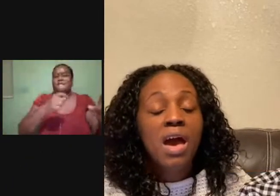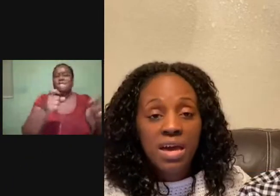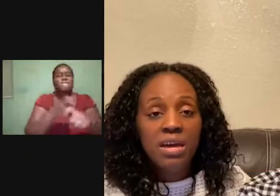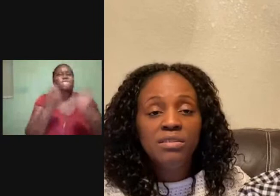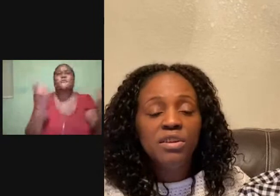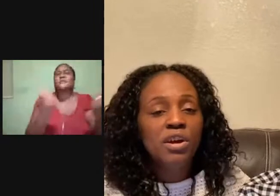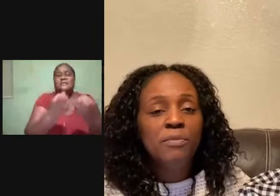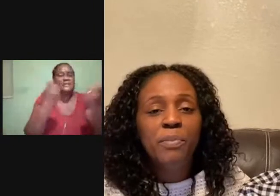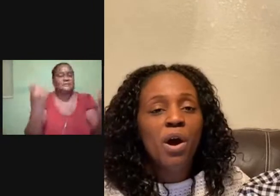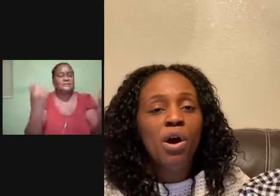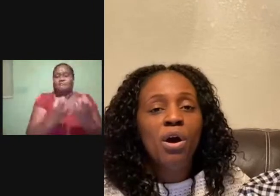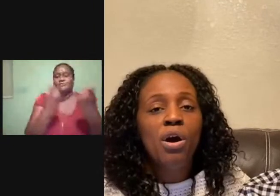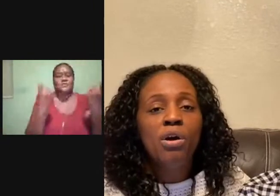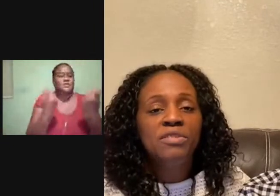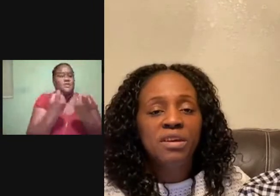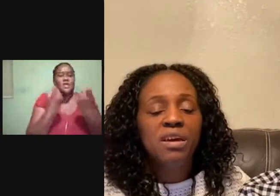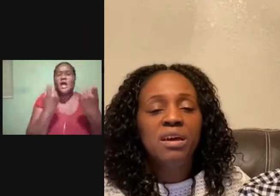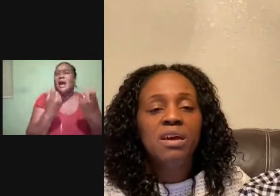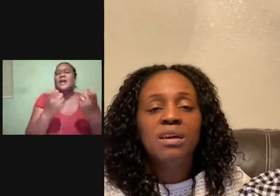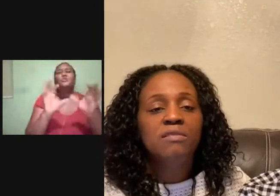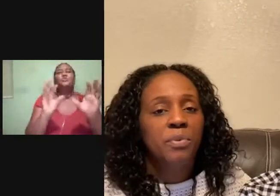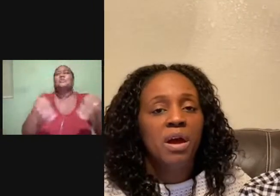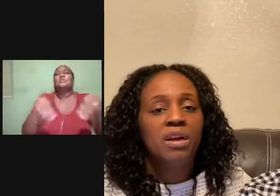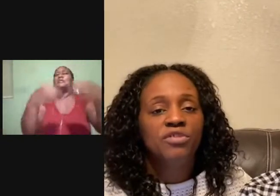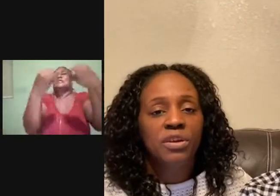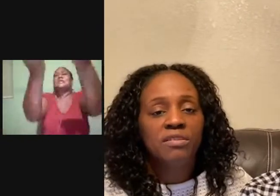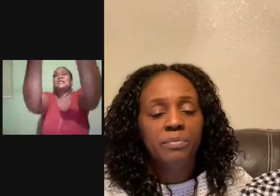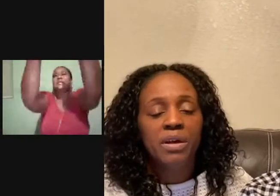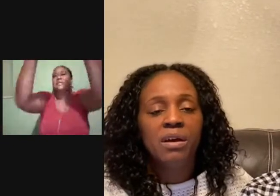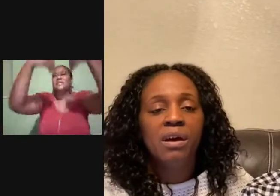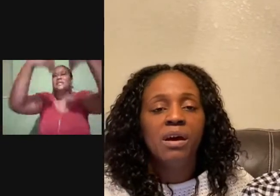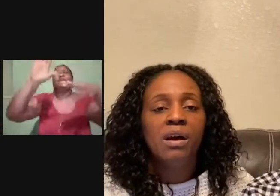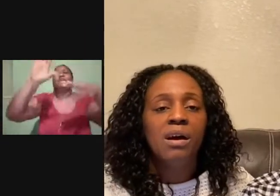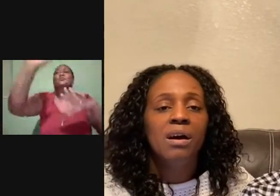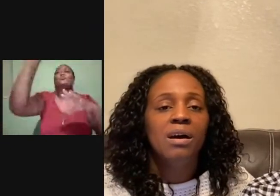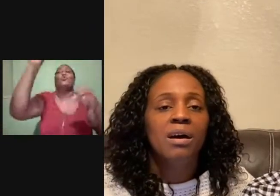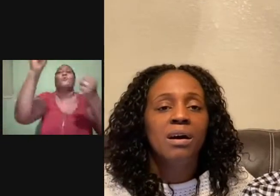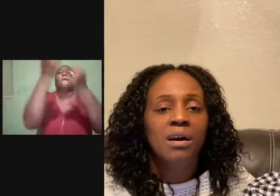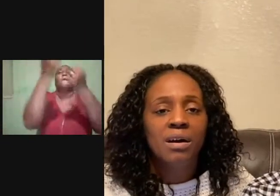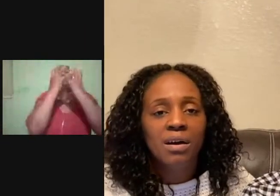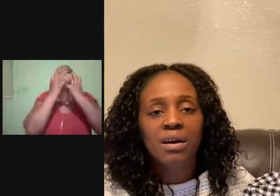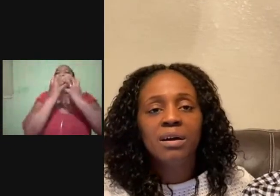interposes precious blood.